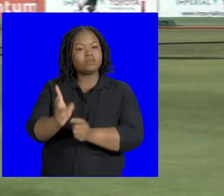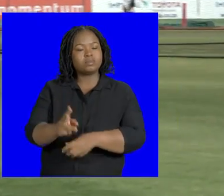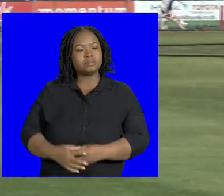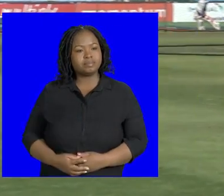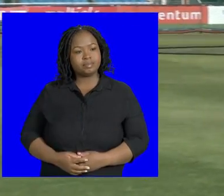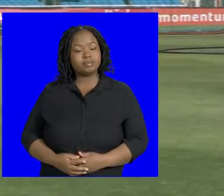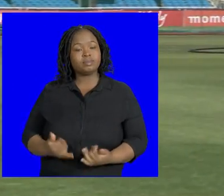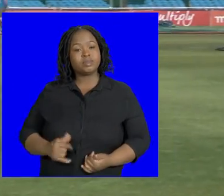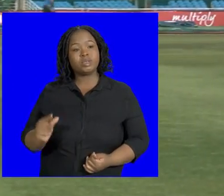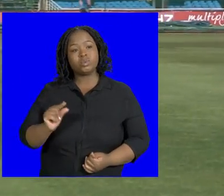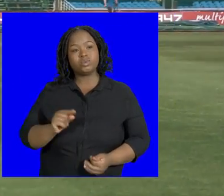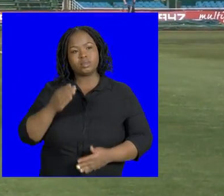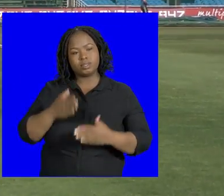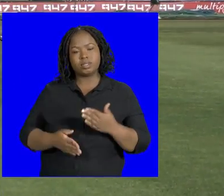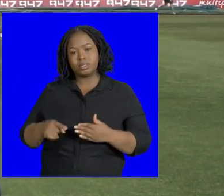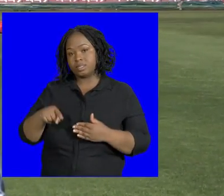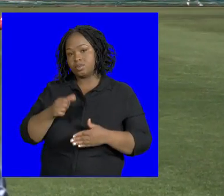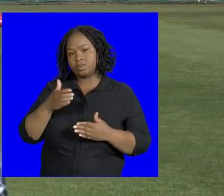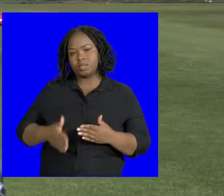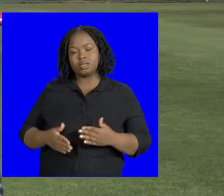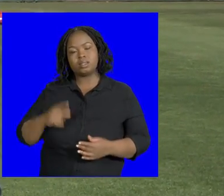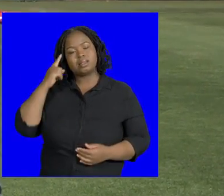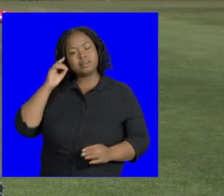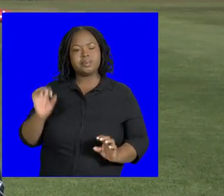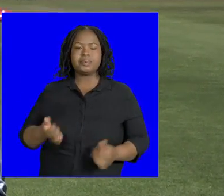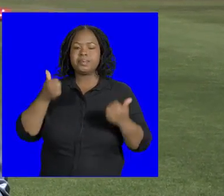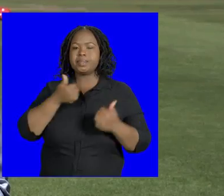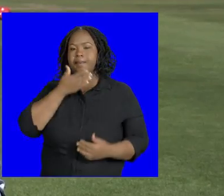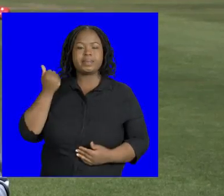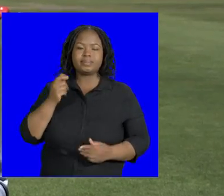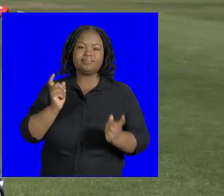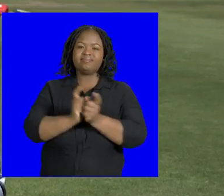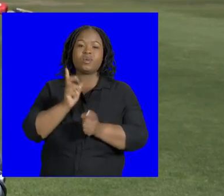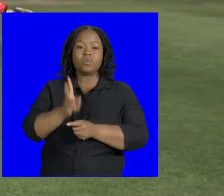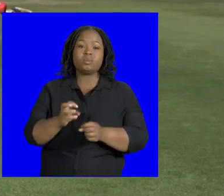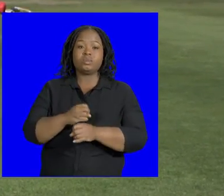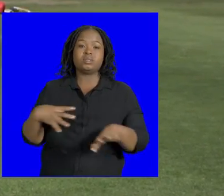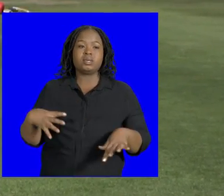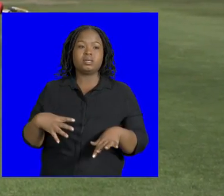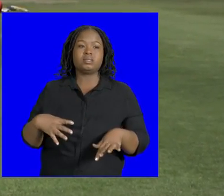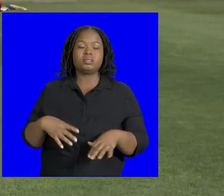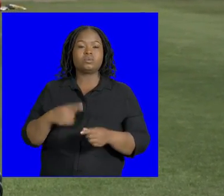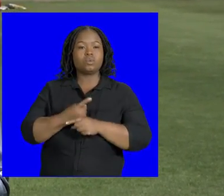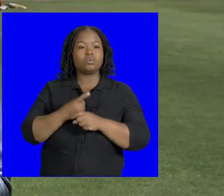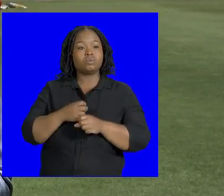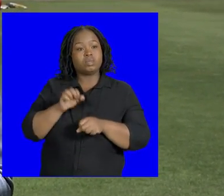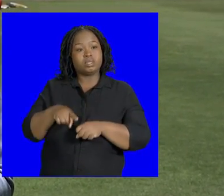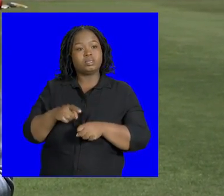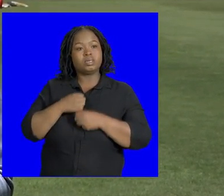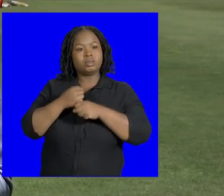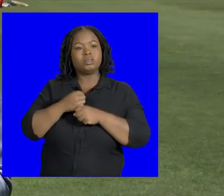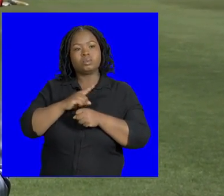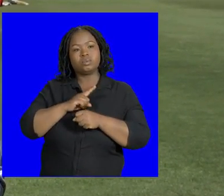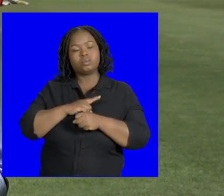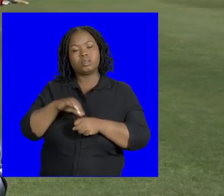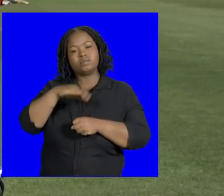As the season draws nearer, this weekend looks to be one of the iconic clashes starting off and kicking off this campaign. The hope from the